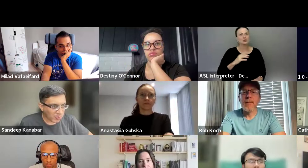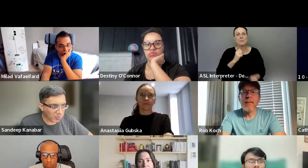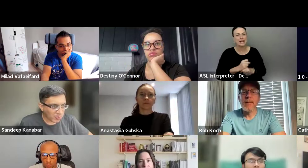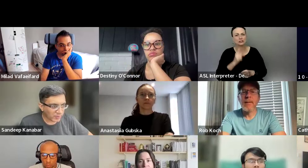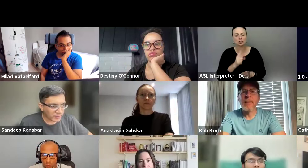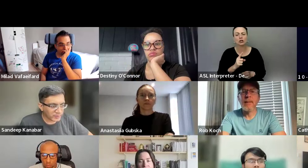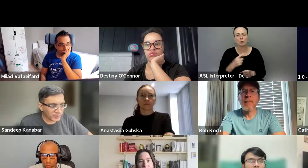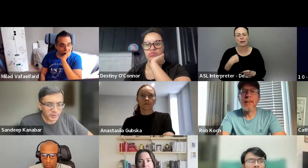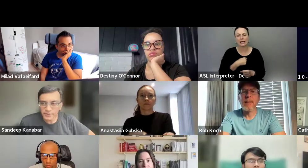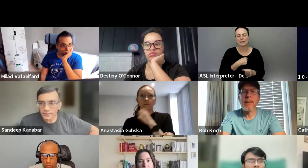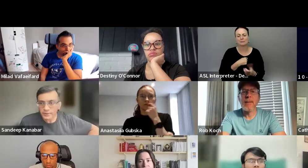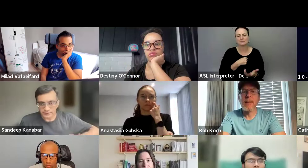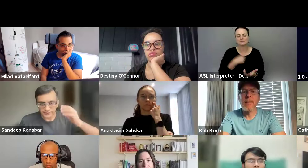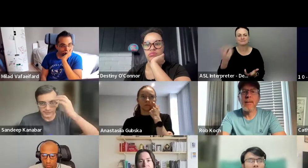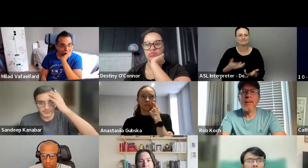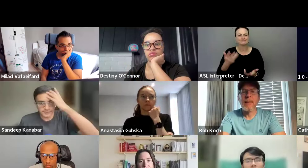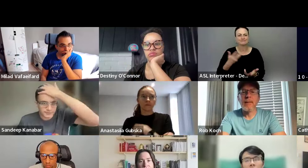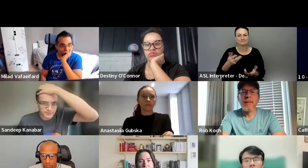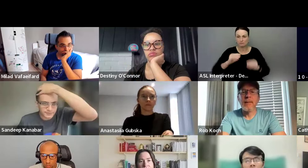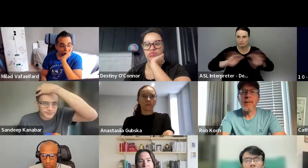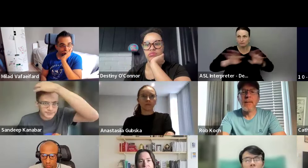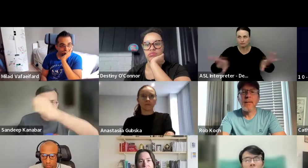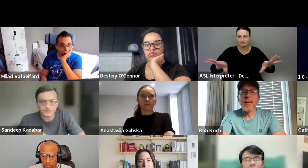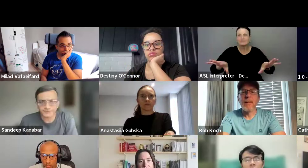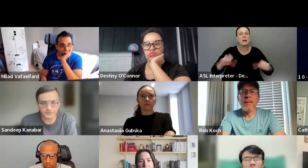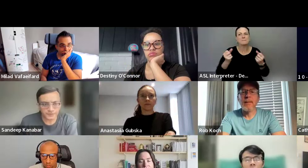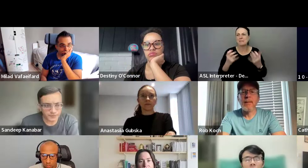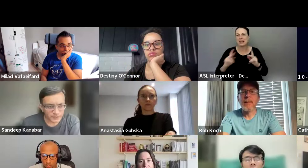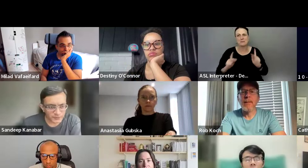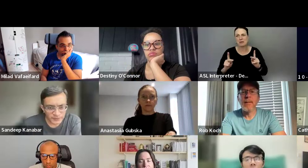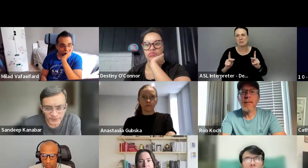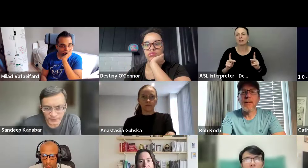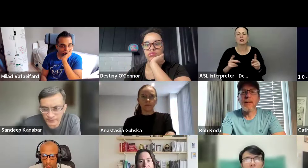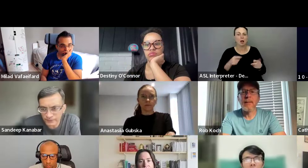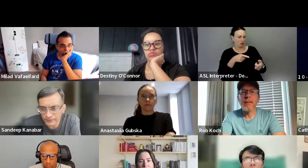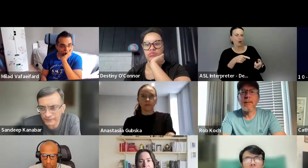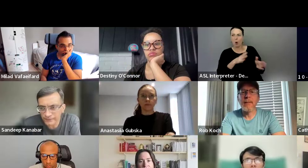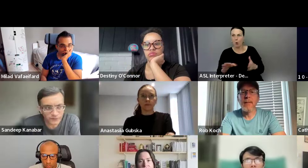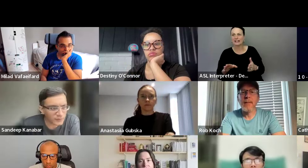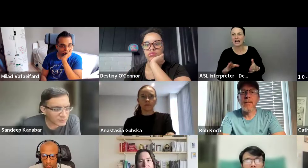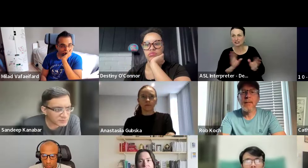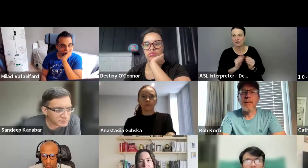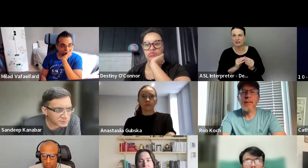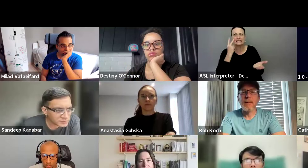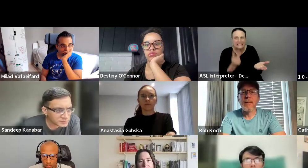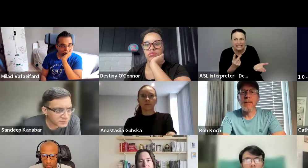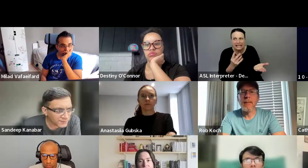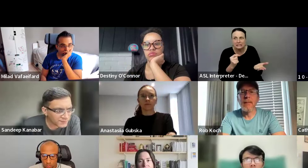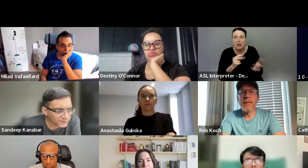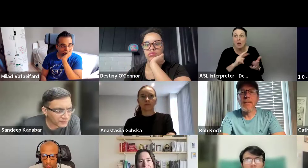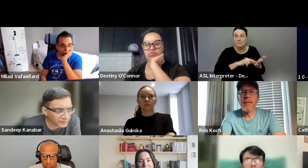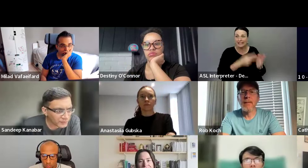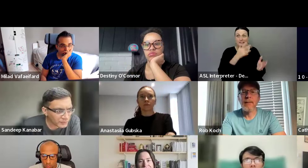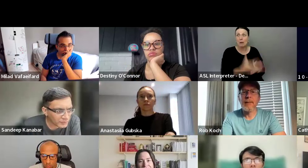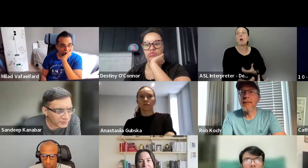that we, uh, get that out there and that as many conference organizers, at least see it doesn't mean they will apply it, but